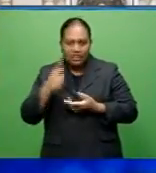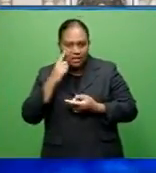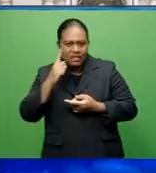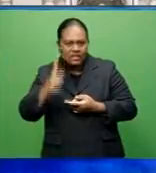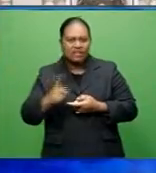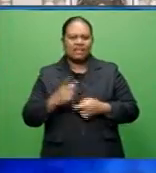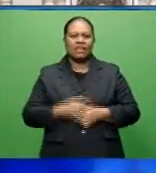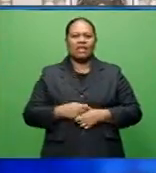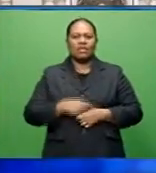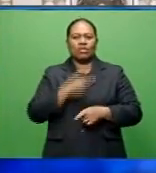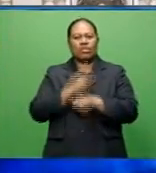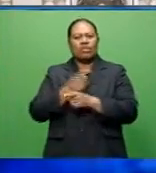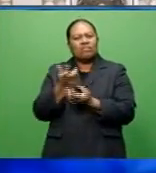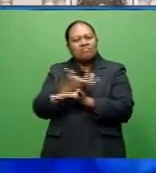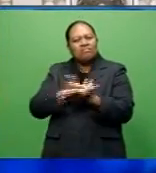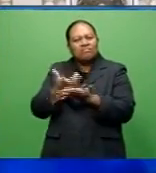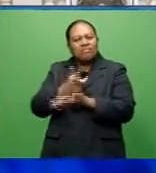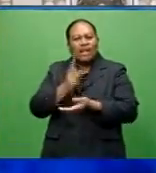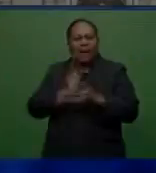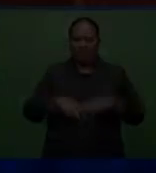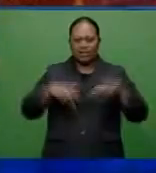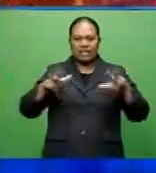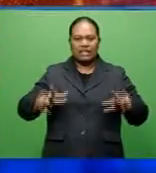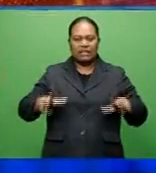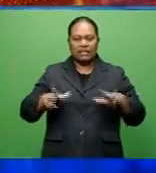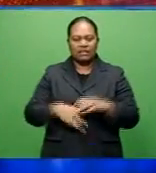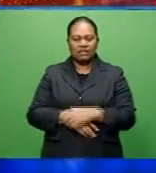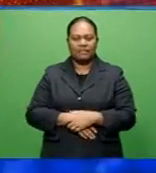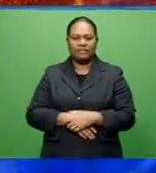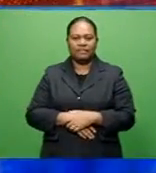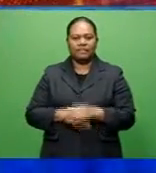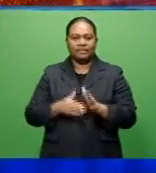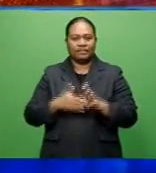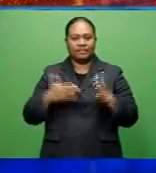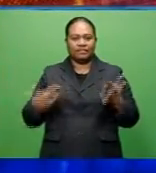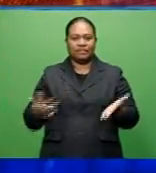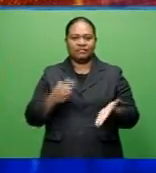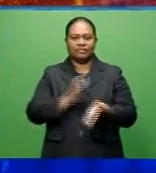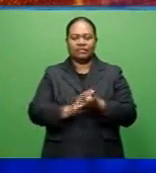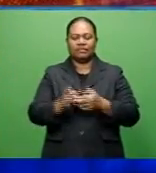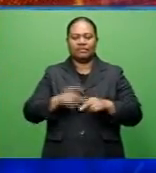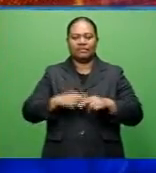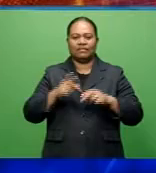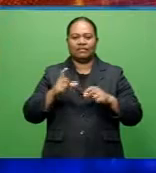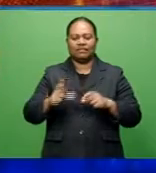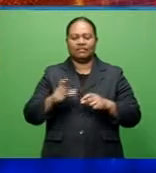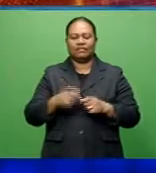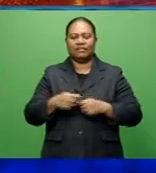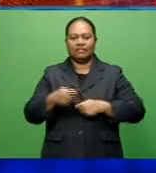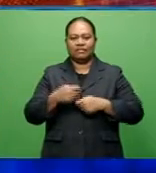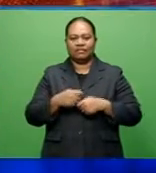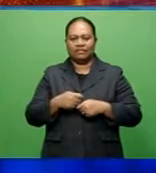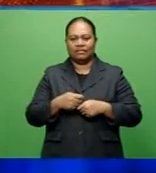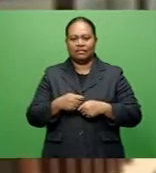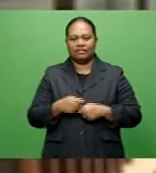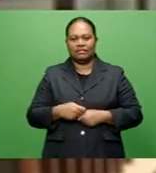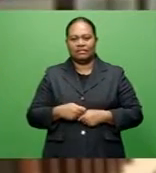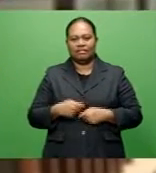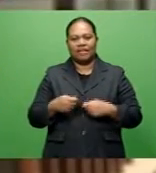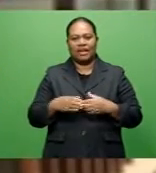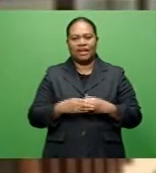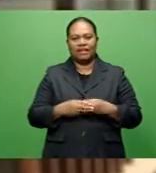over the latest U.S. COVID-19 relief package. We now join Sharon from HFC Bank with the latest from the money market.